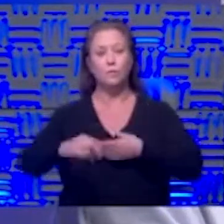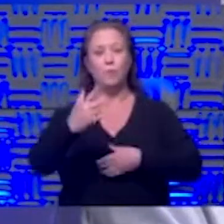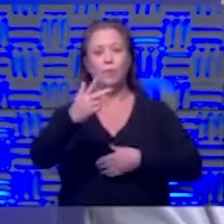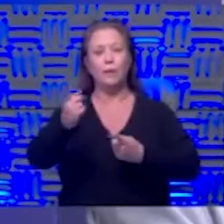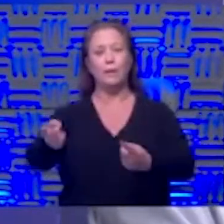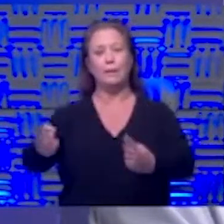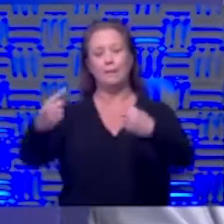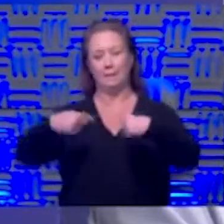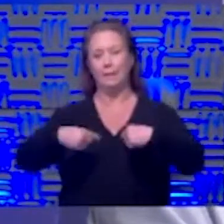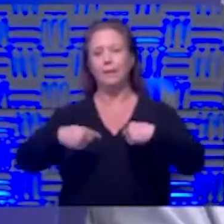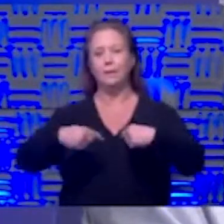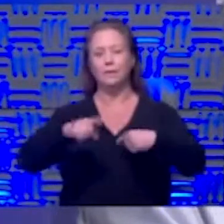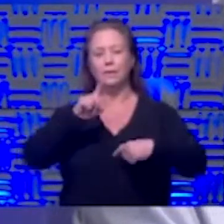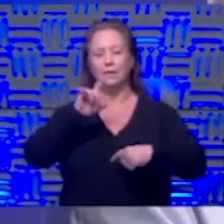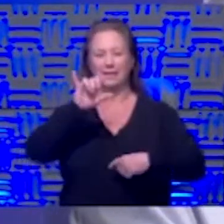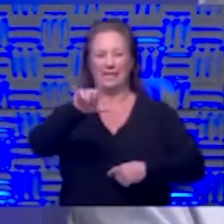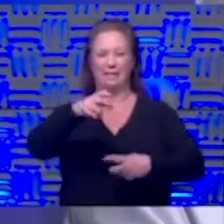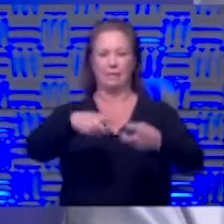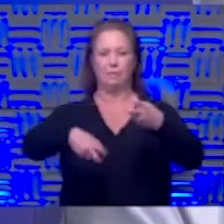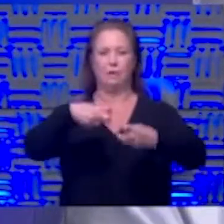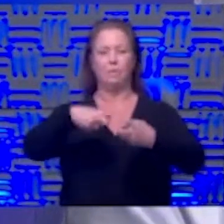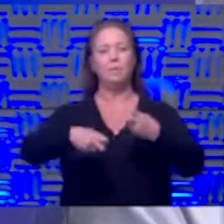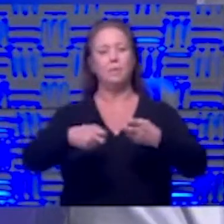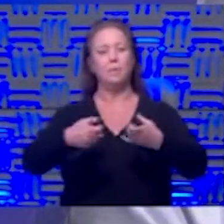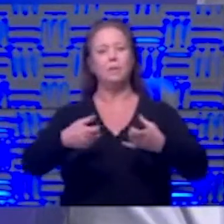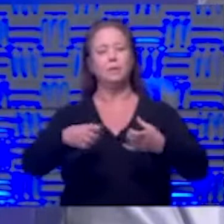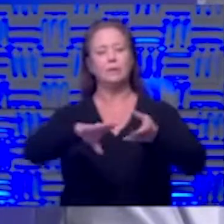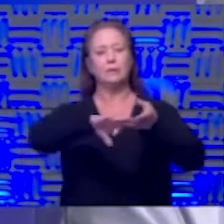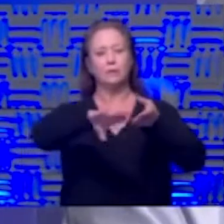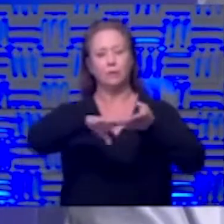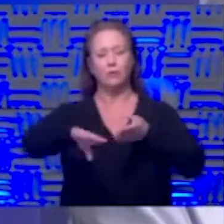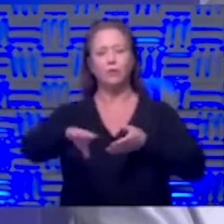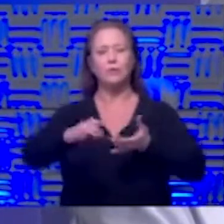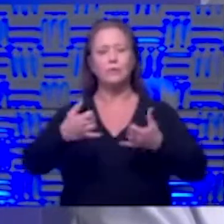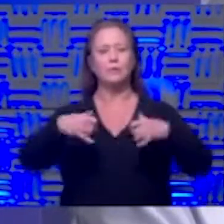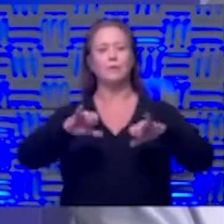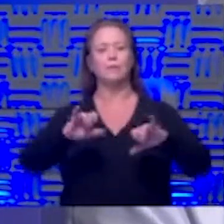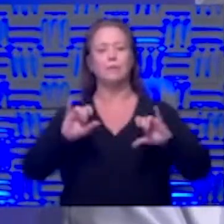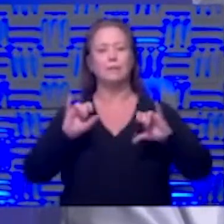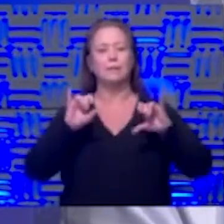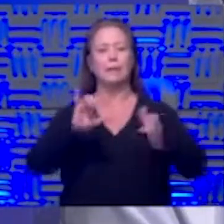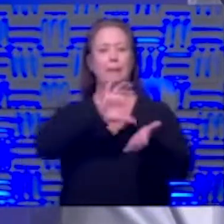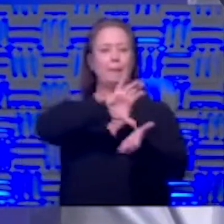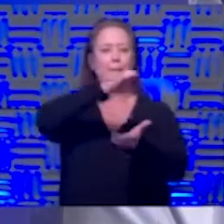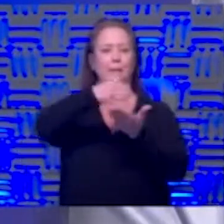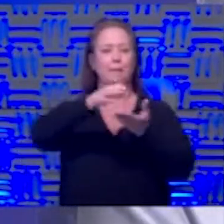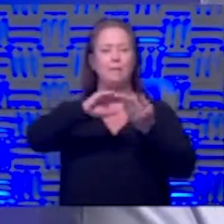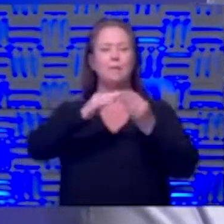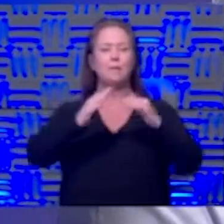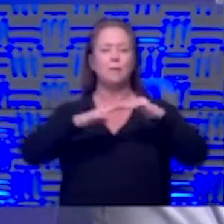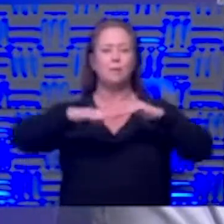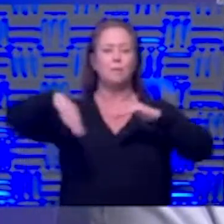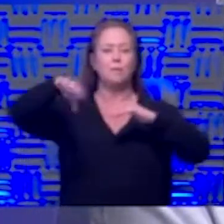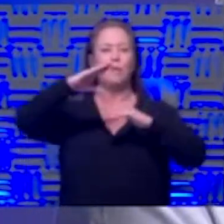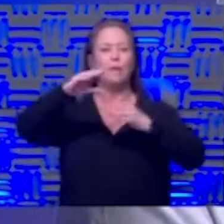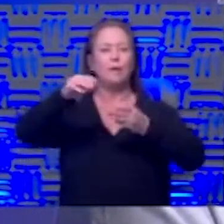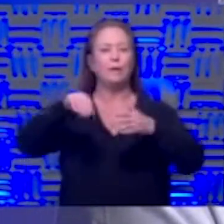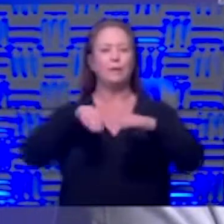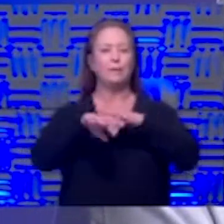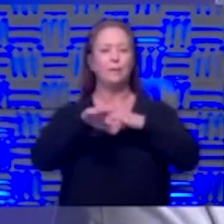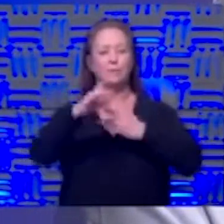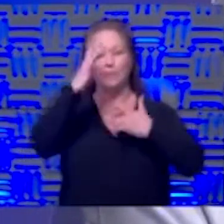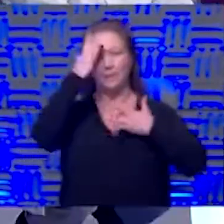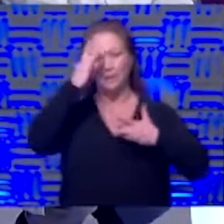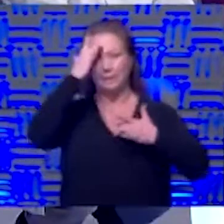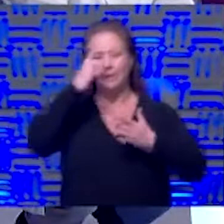admissions and so that's really the problem is even though we are having discharges we are having about the same amount or sometimes even more admissions from the disease